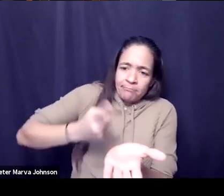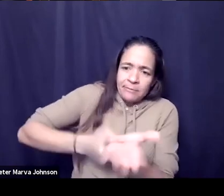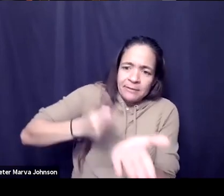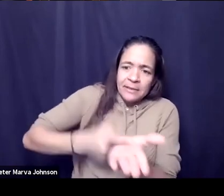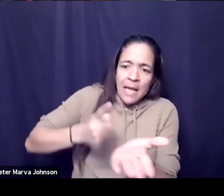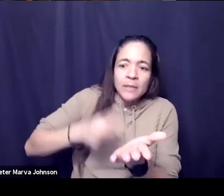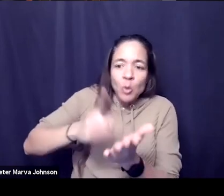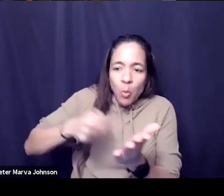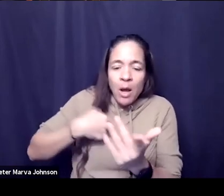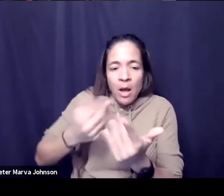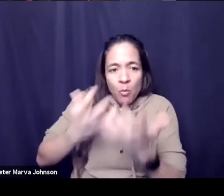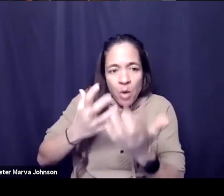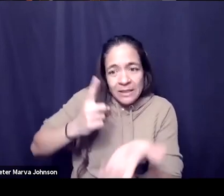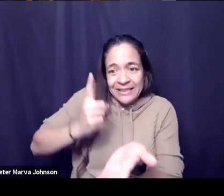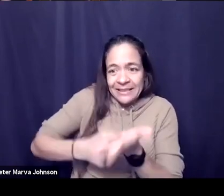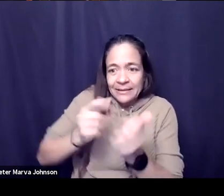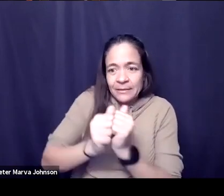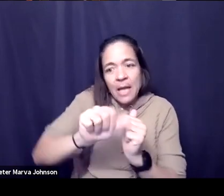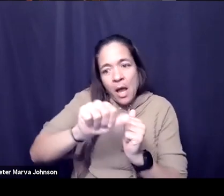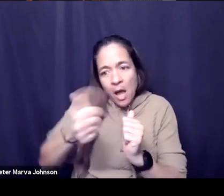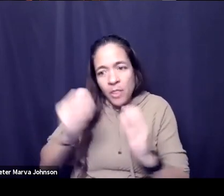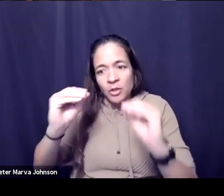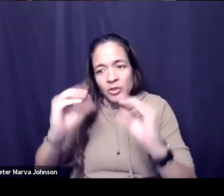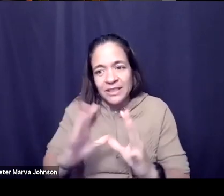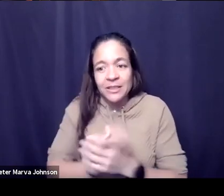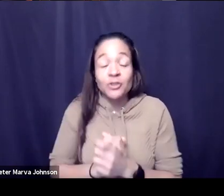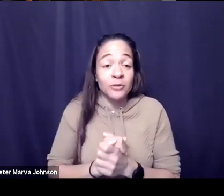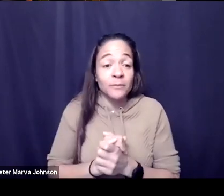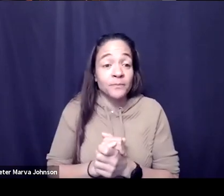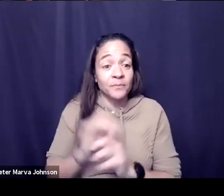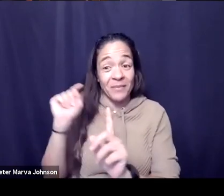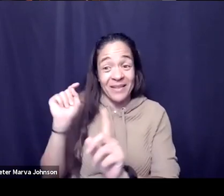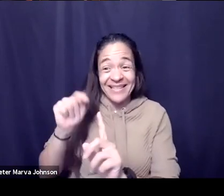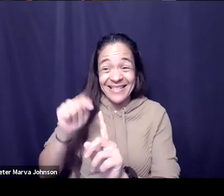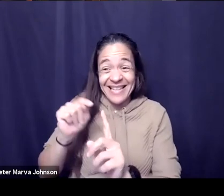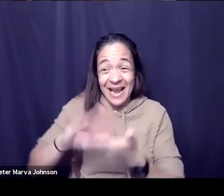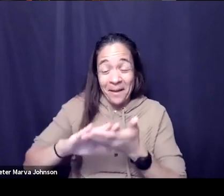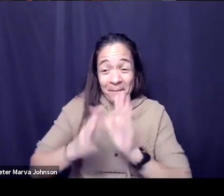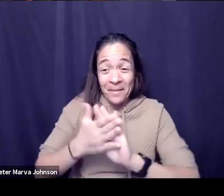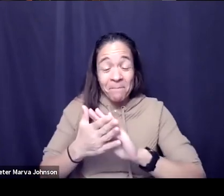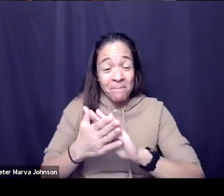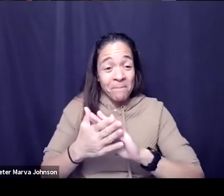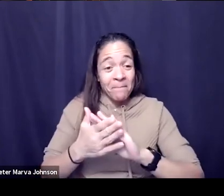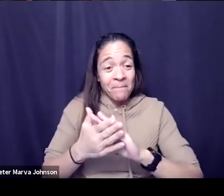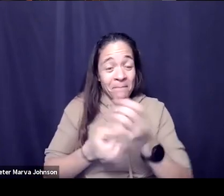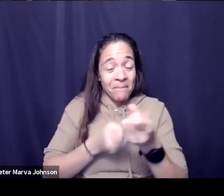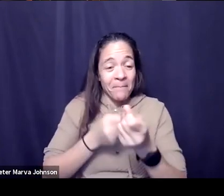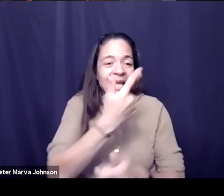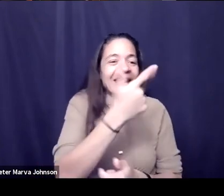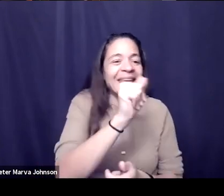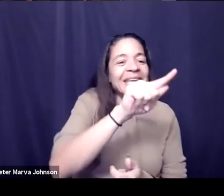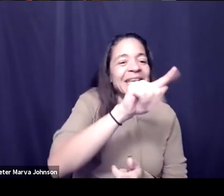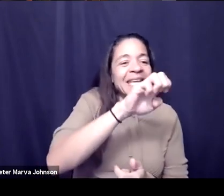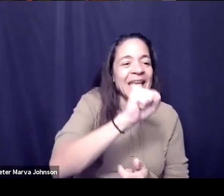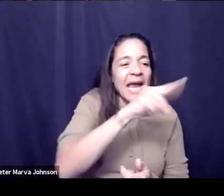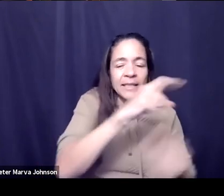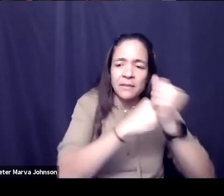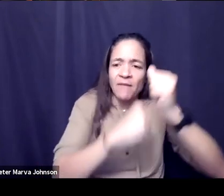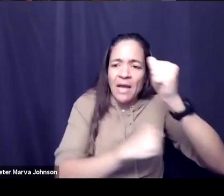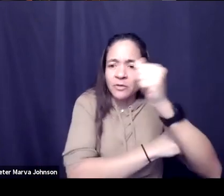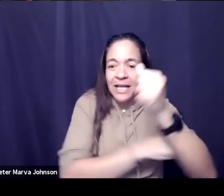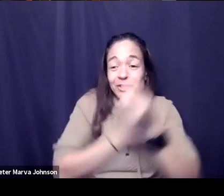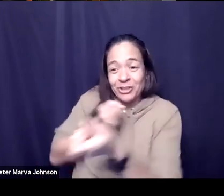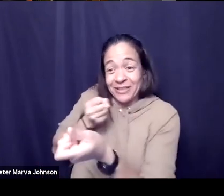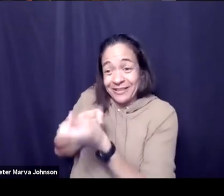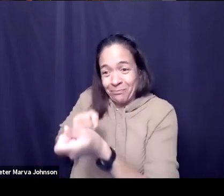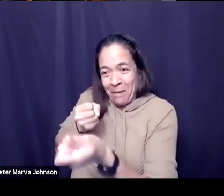teachers uh the gates foundation would eventually become a you know a sponsor of the ed camp foundation and today